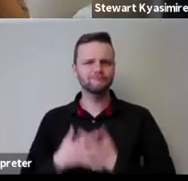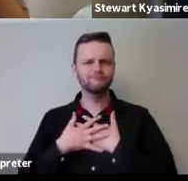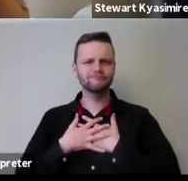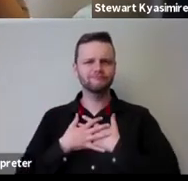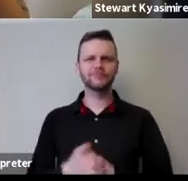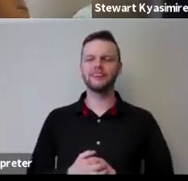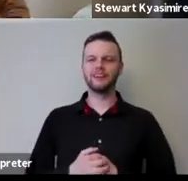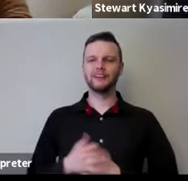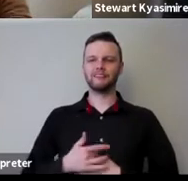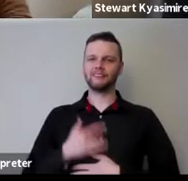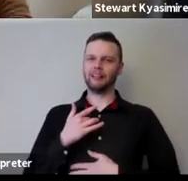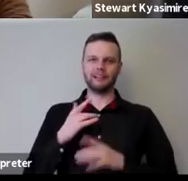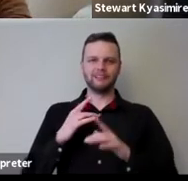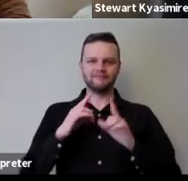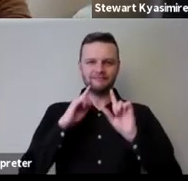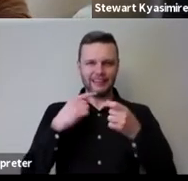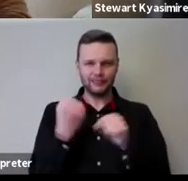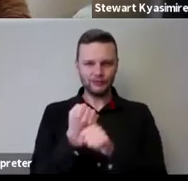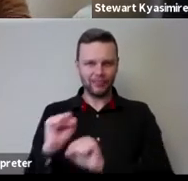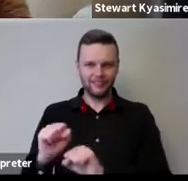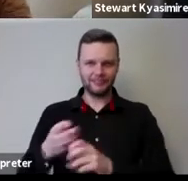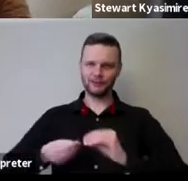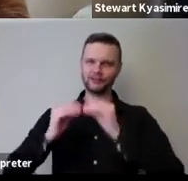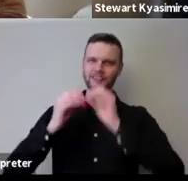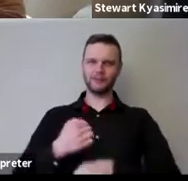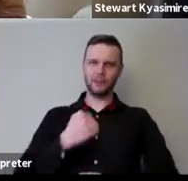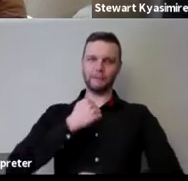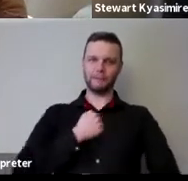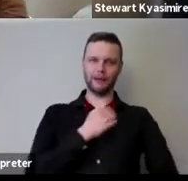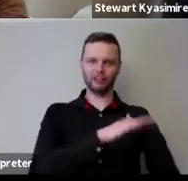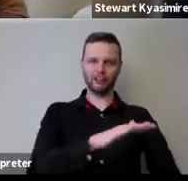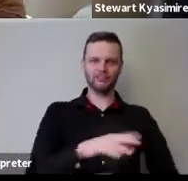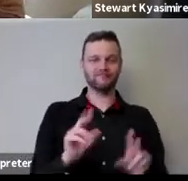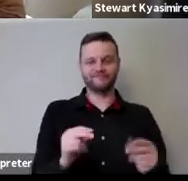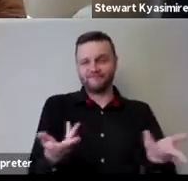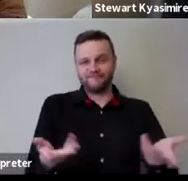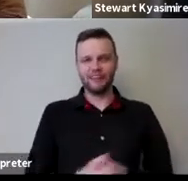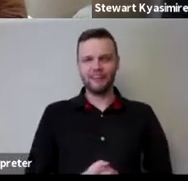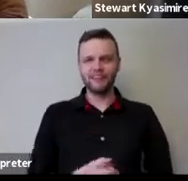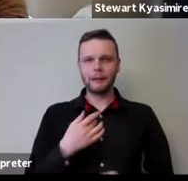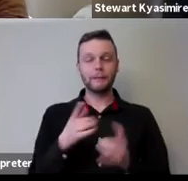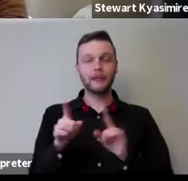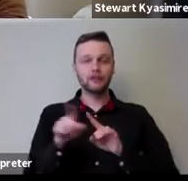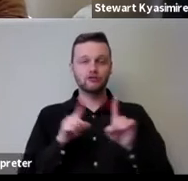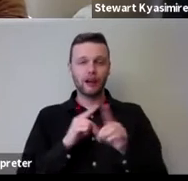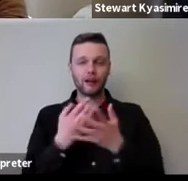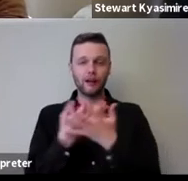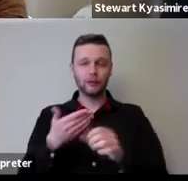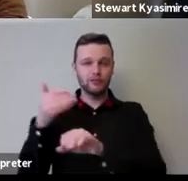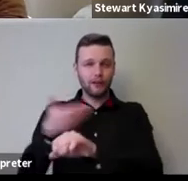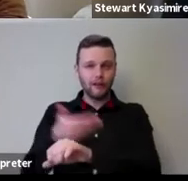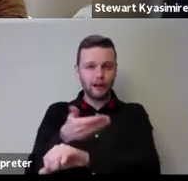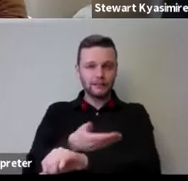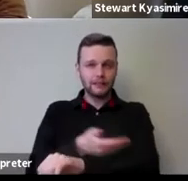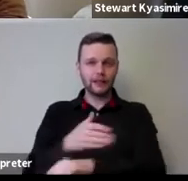I wasn't able to muster that degree of creativity with my children um we did do a lot of gardening and I dug a lot